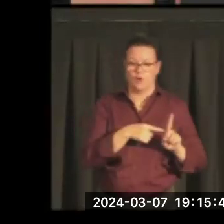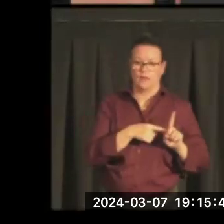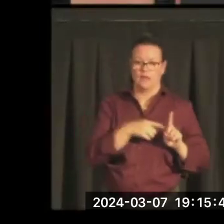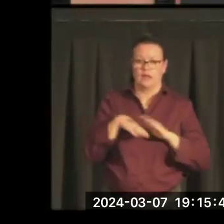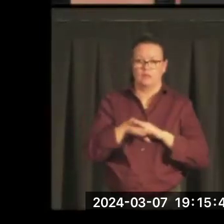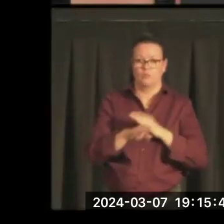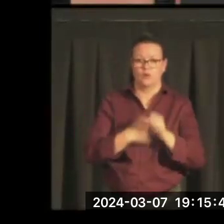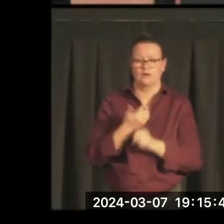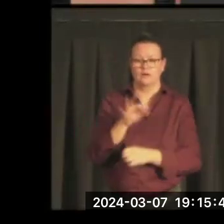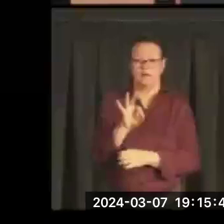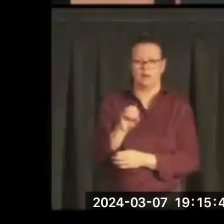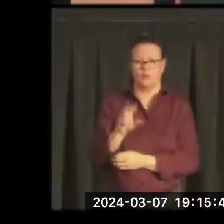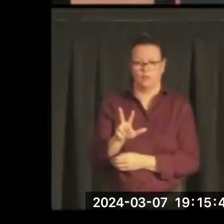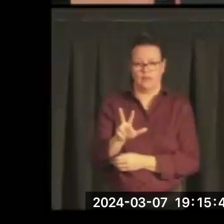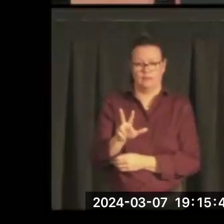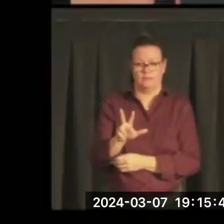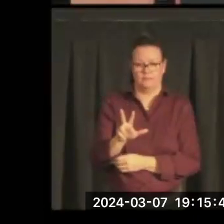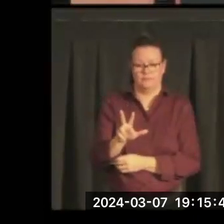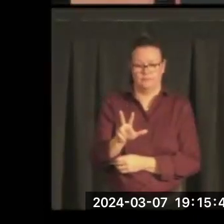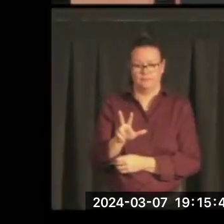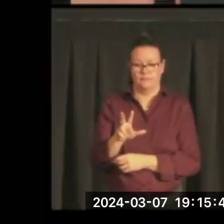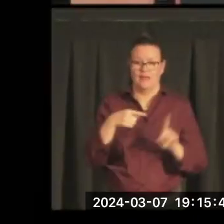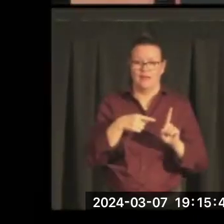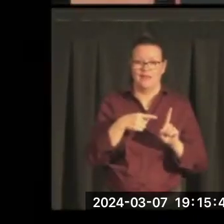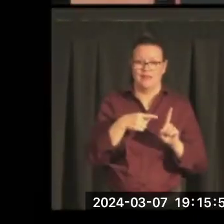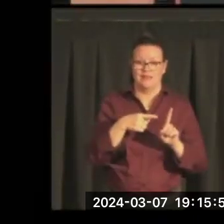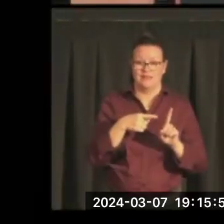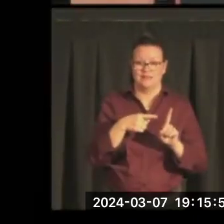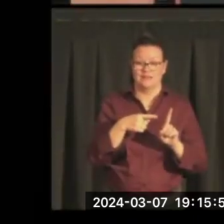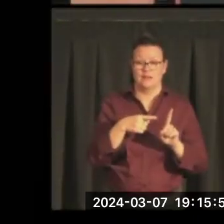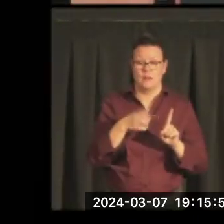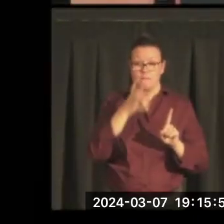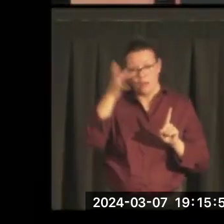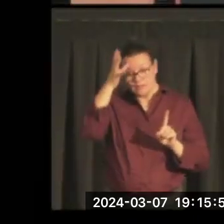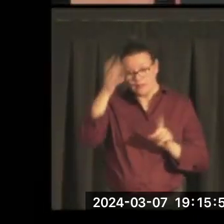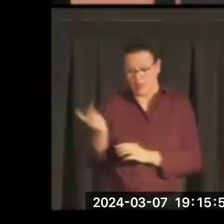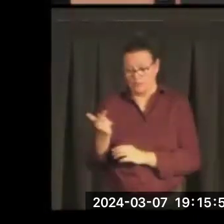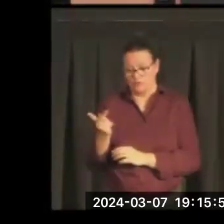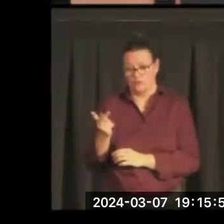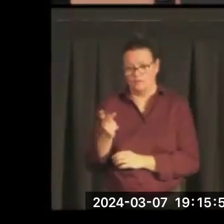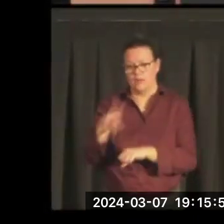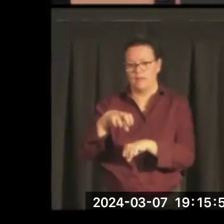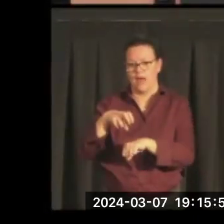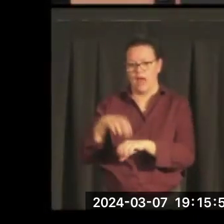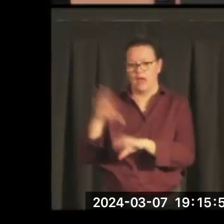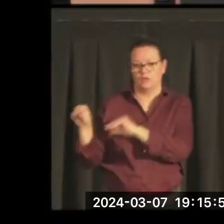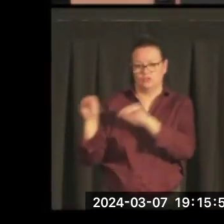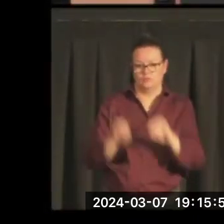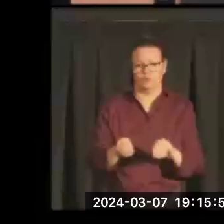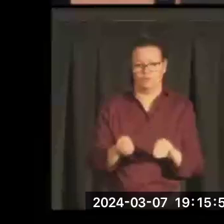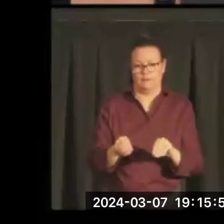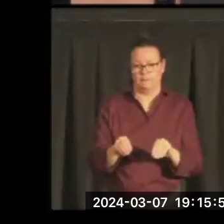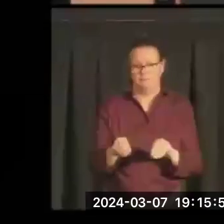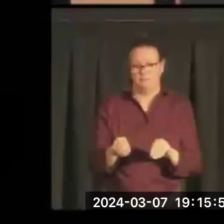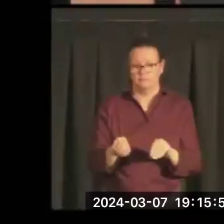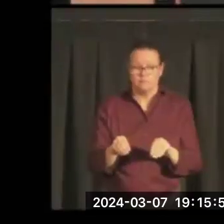1903, and he is born of Irish immigrants, who, as I'm imagining, a number of